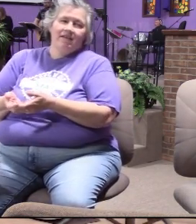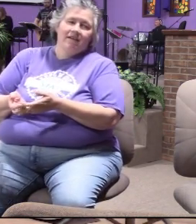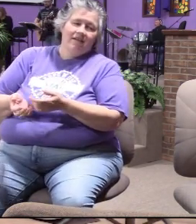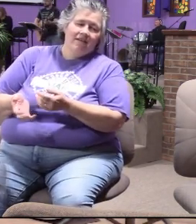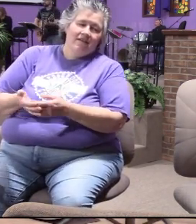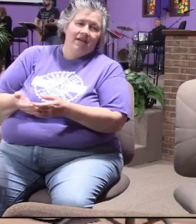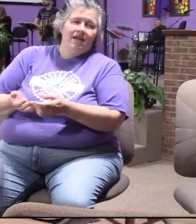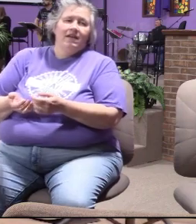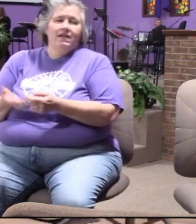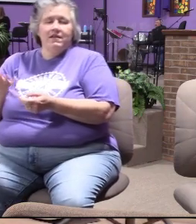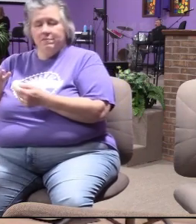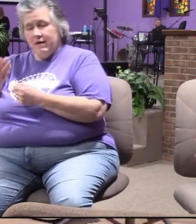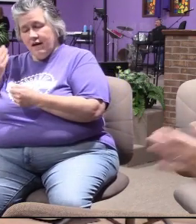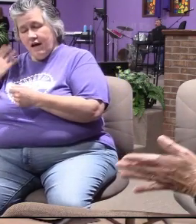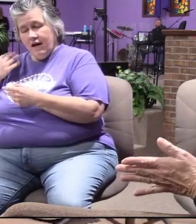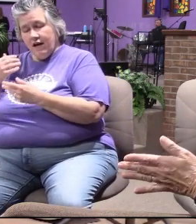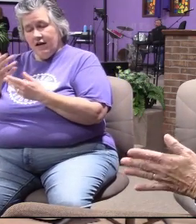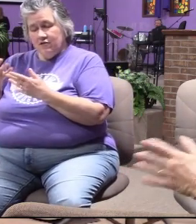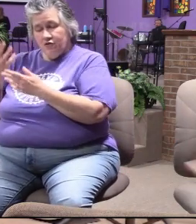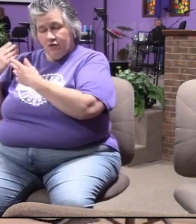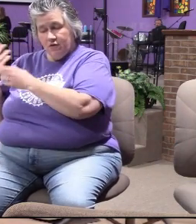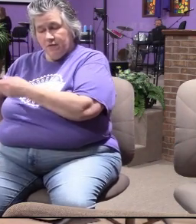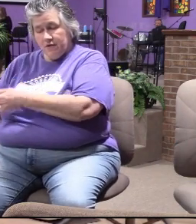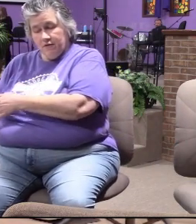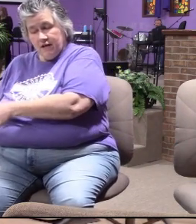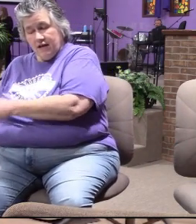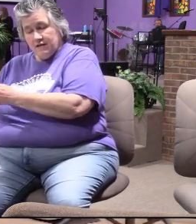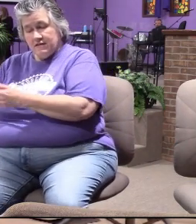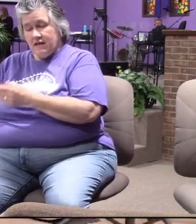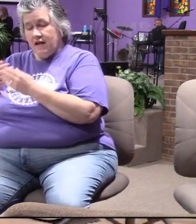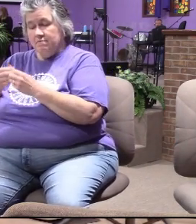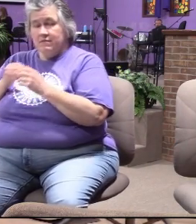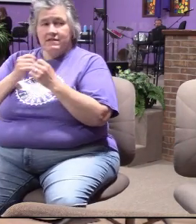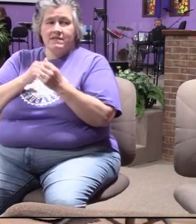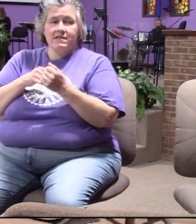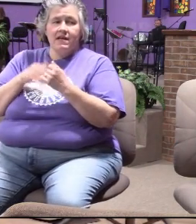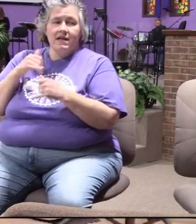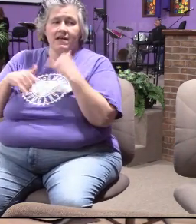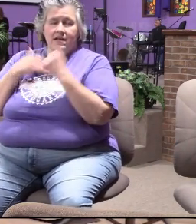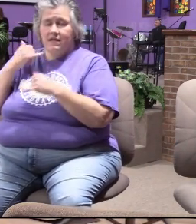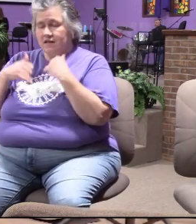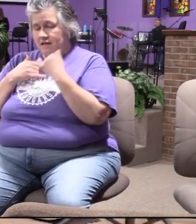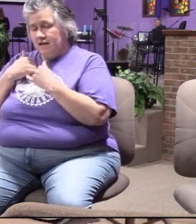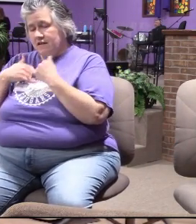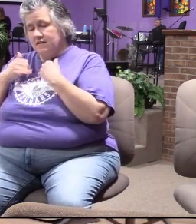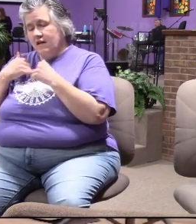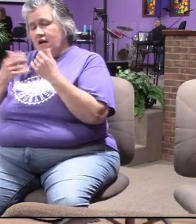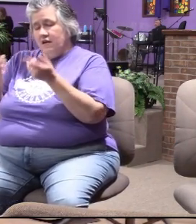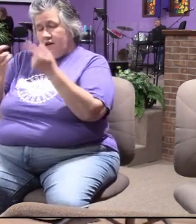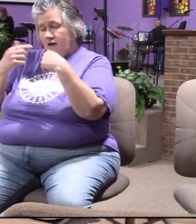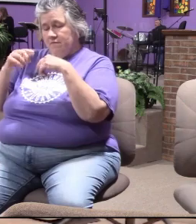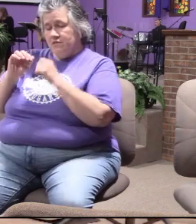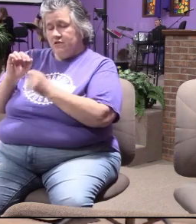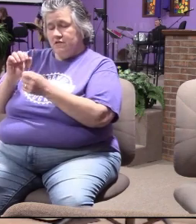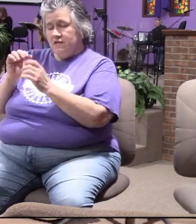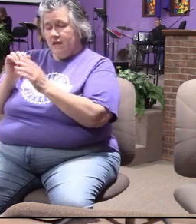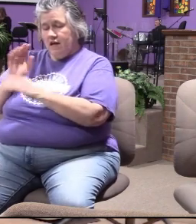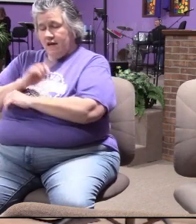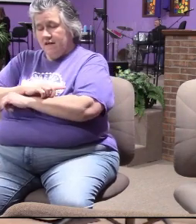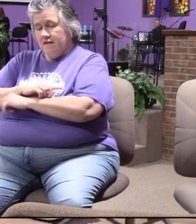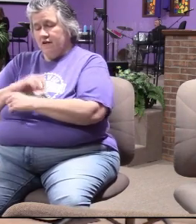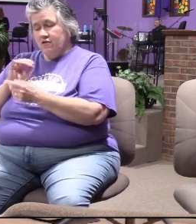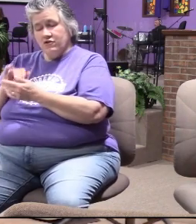leave leave behind your guts and mistakes come today